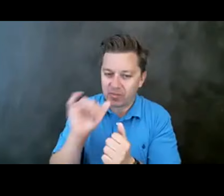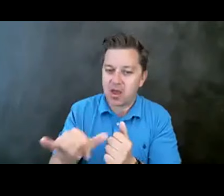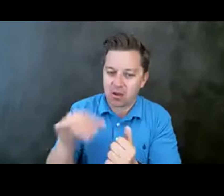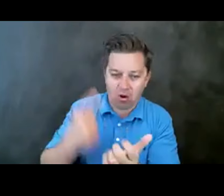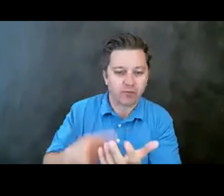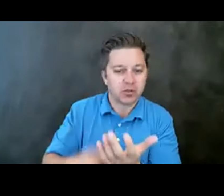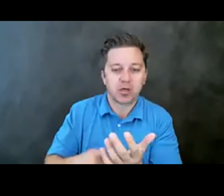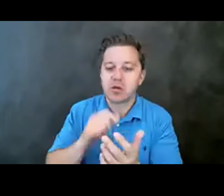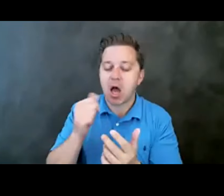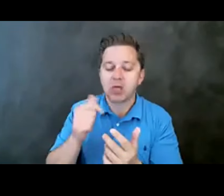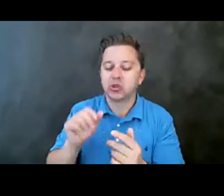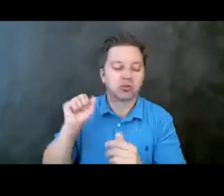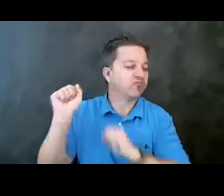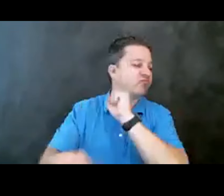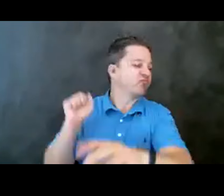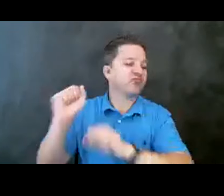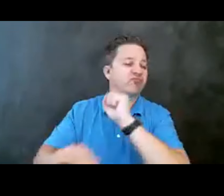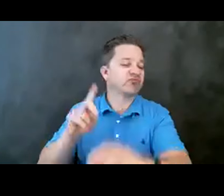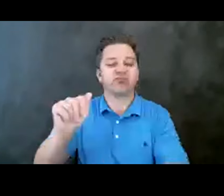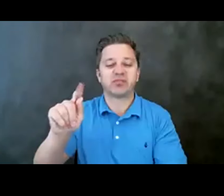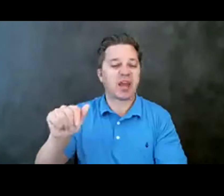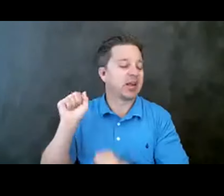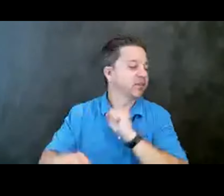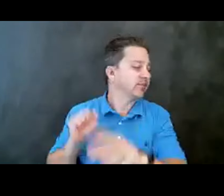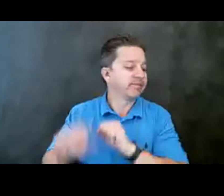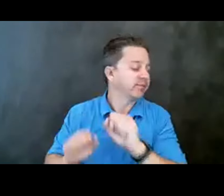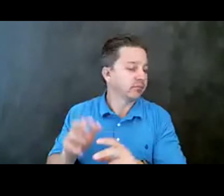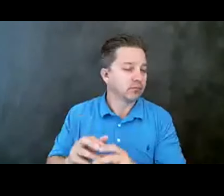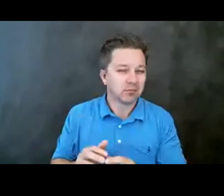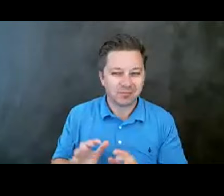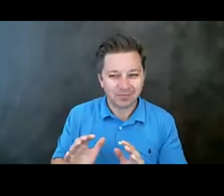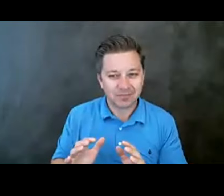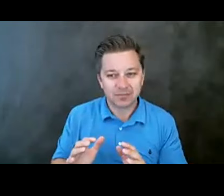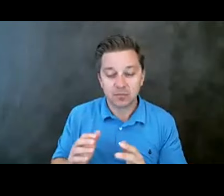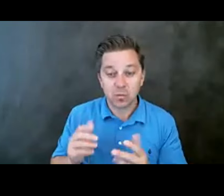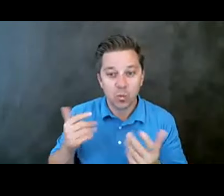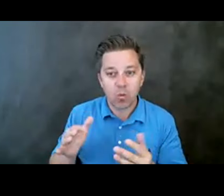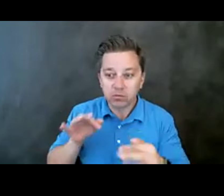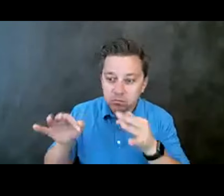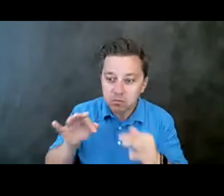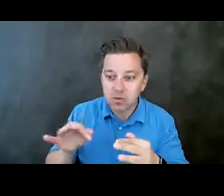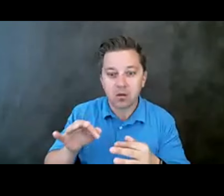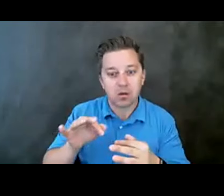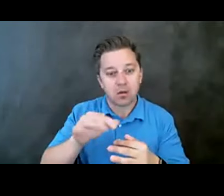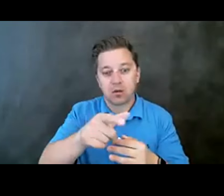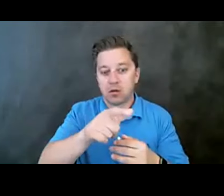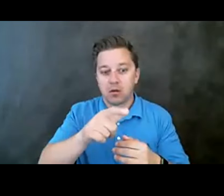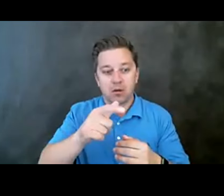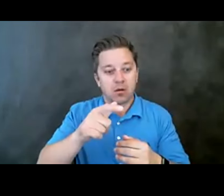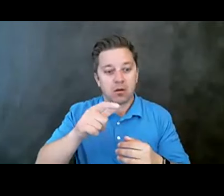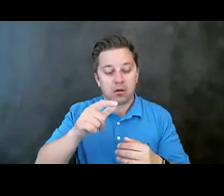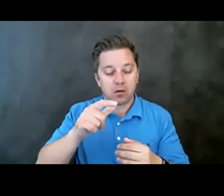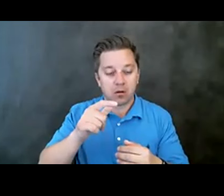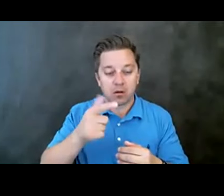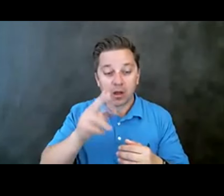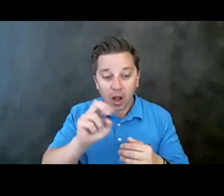take data and throw it at people. We do not want to let people know how lethal firearm suicide attempts are. That's a very dangerous message for